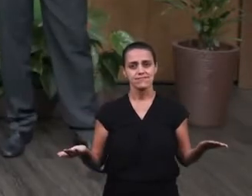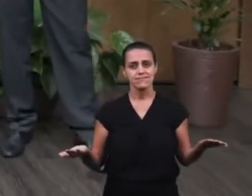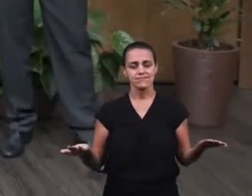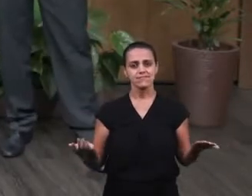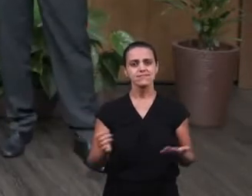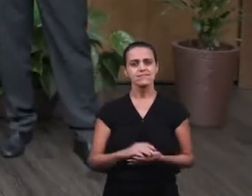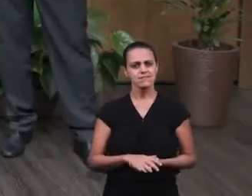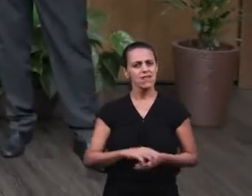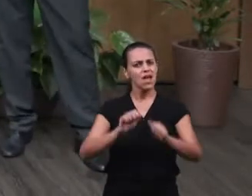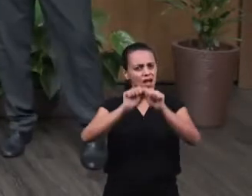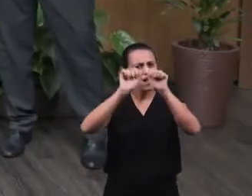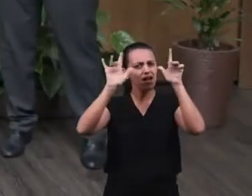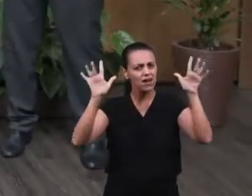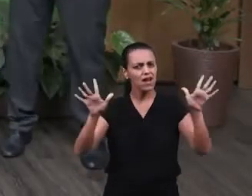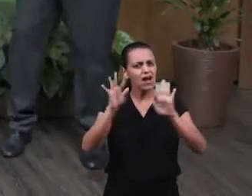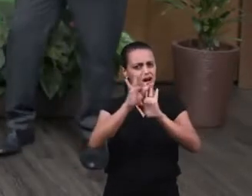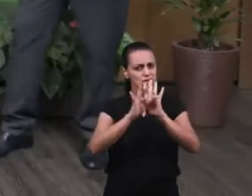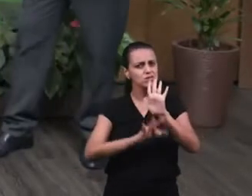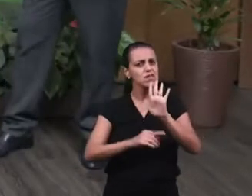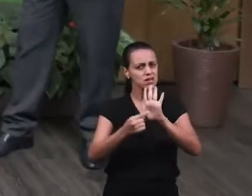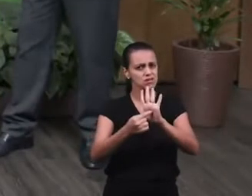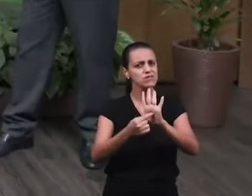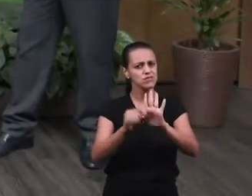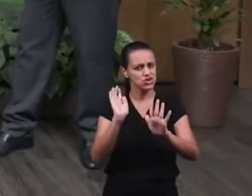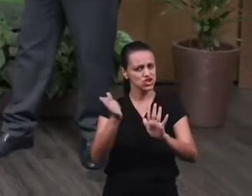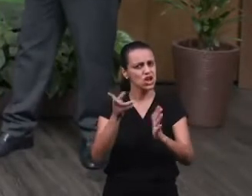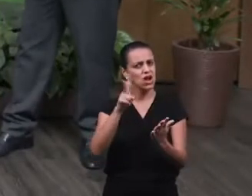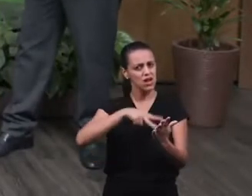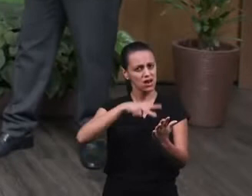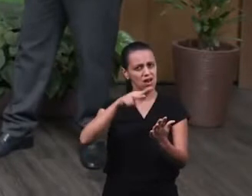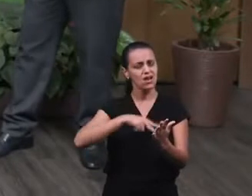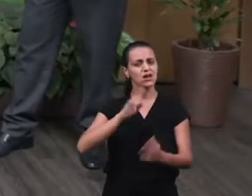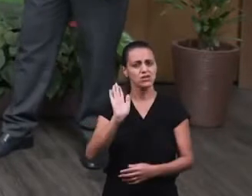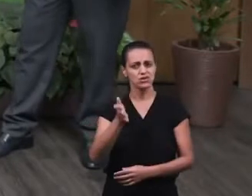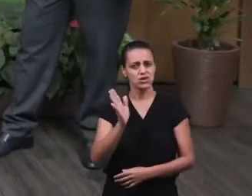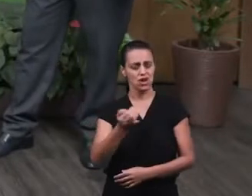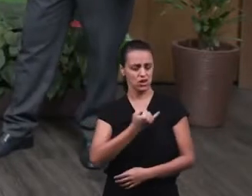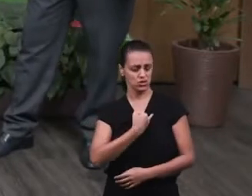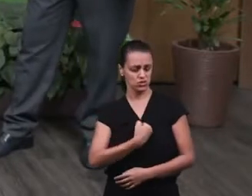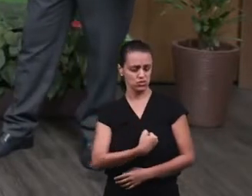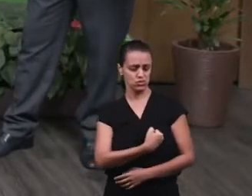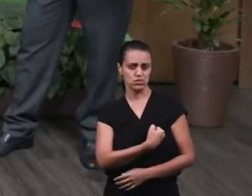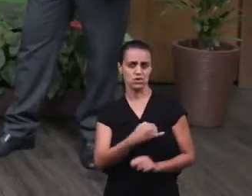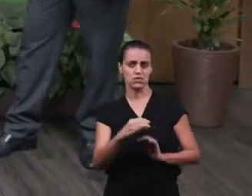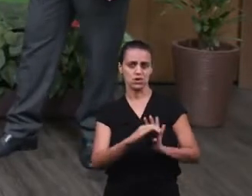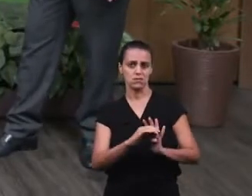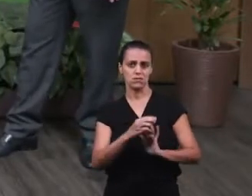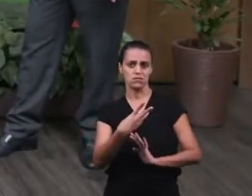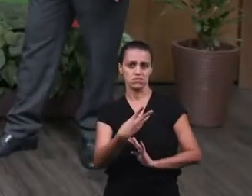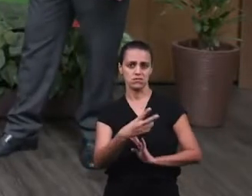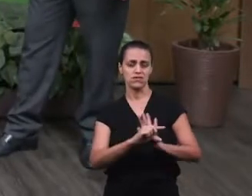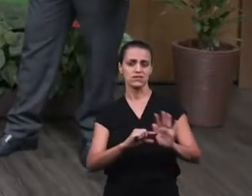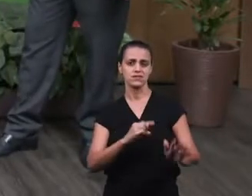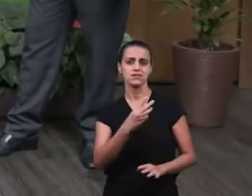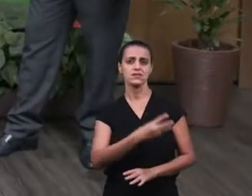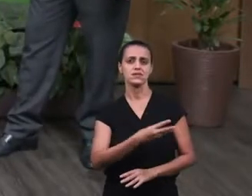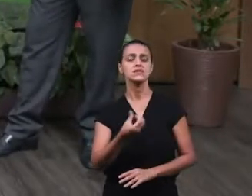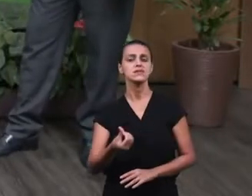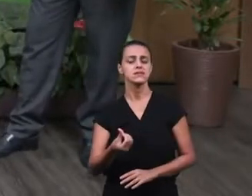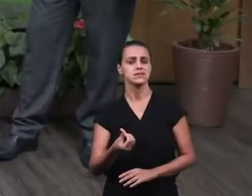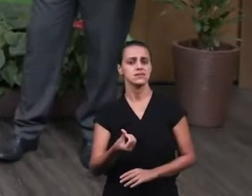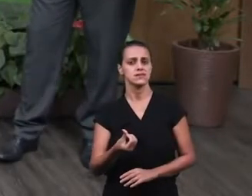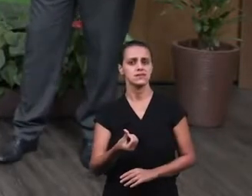Guys, it's made very clear in the text that we read in the beginning in John chapter 3 verse 36 exactly.